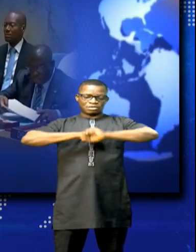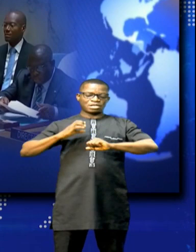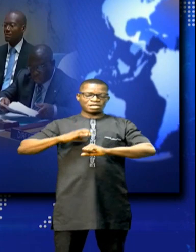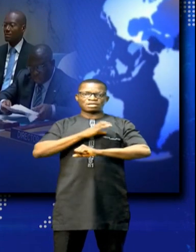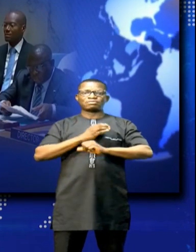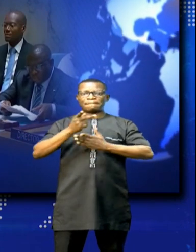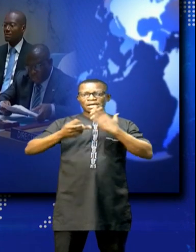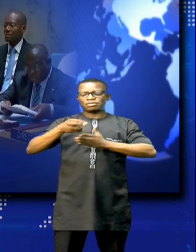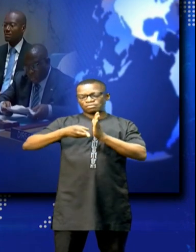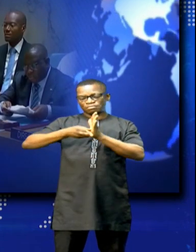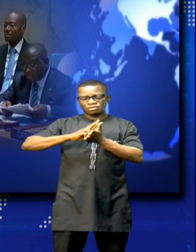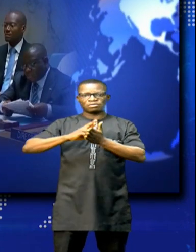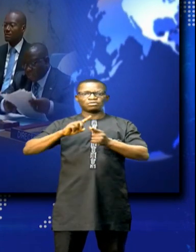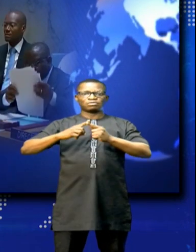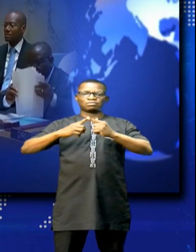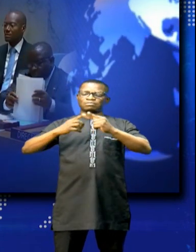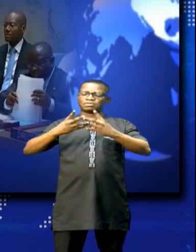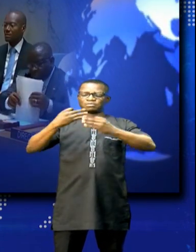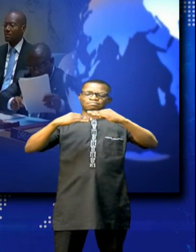to correct historical injustices.